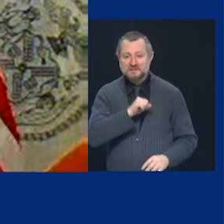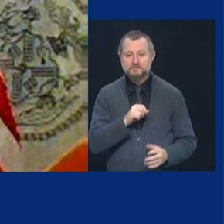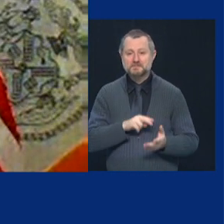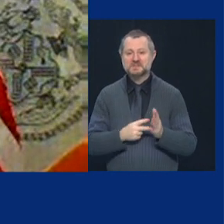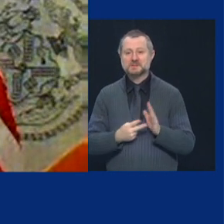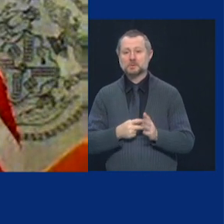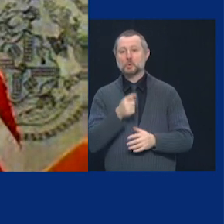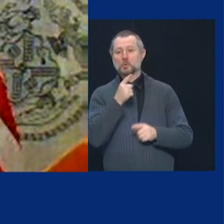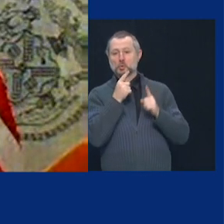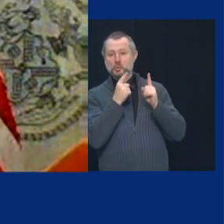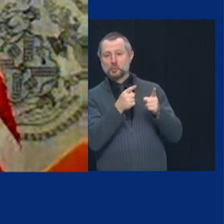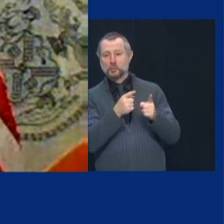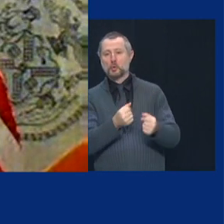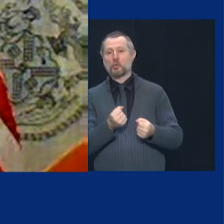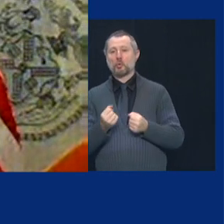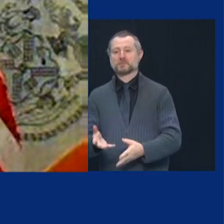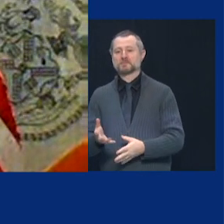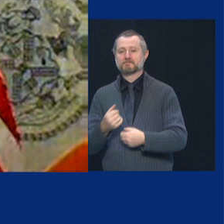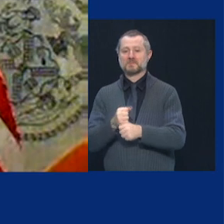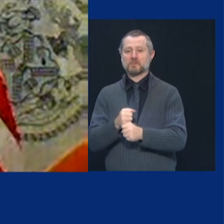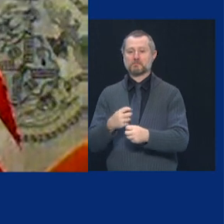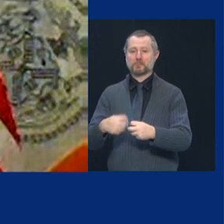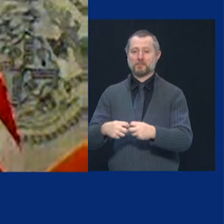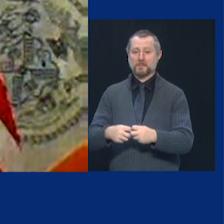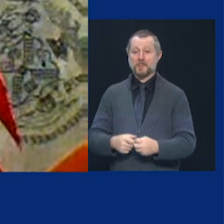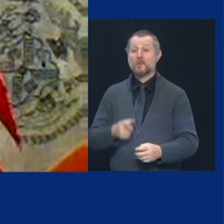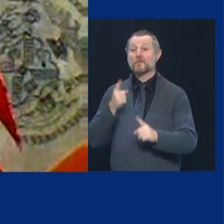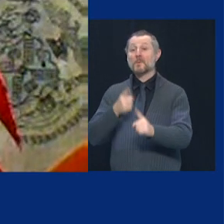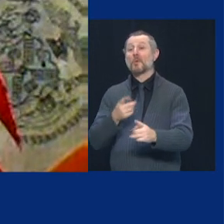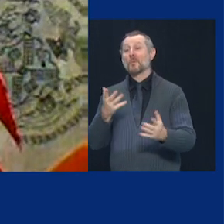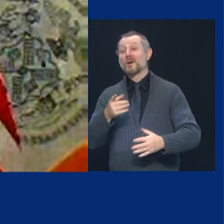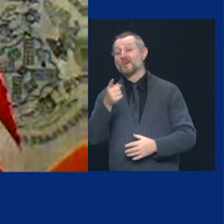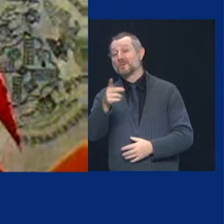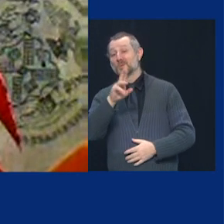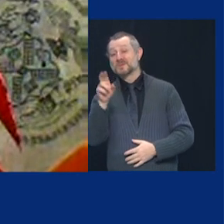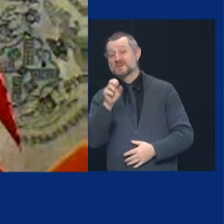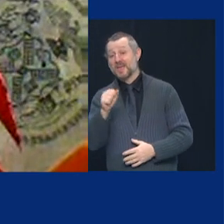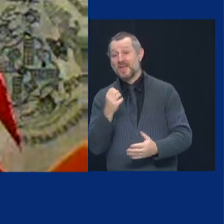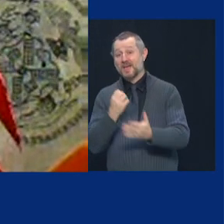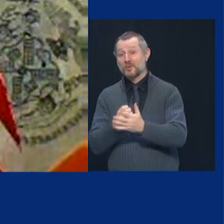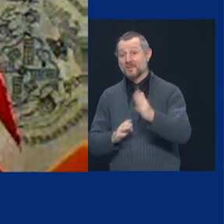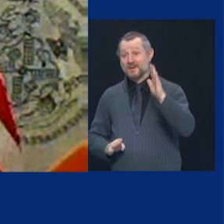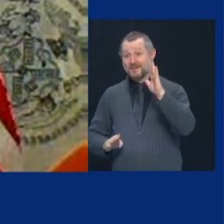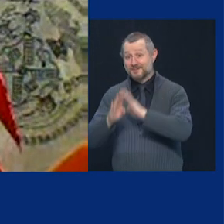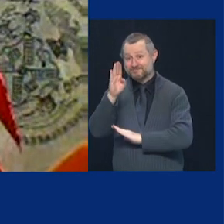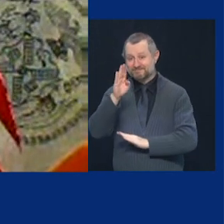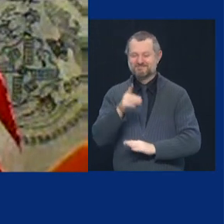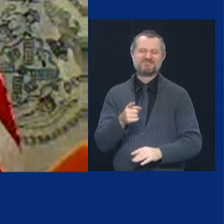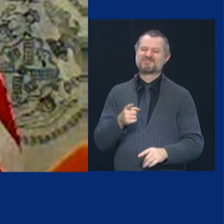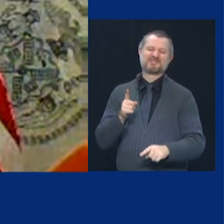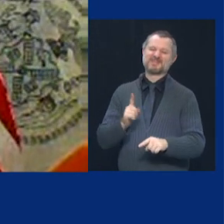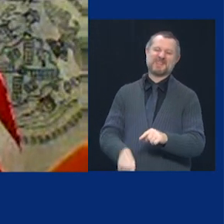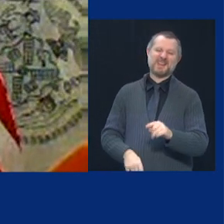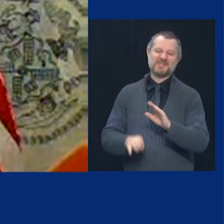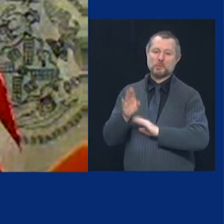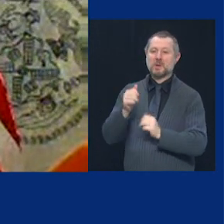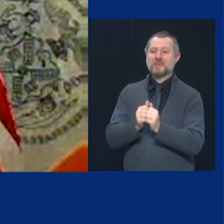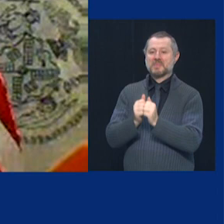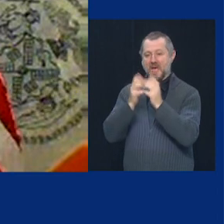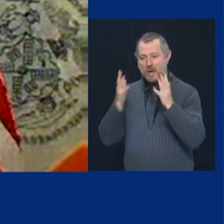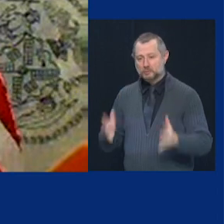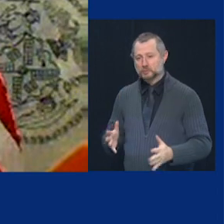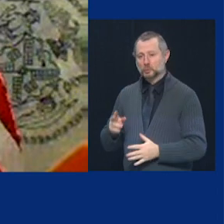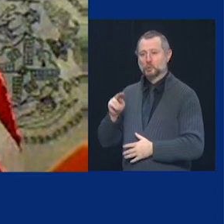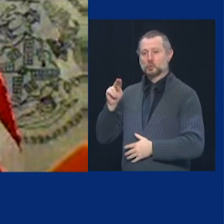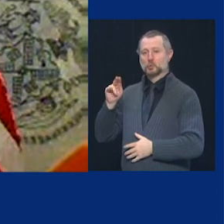and your point about you want to bring back the national economy you don't bring back the national economy without the new york economy you're exactly right